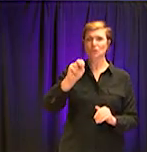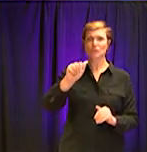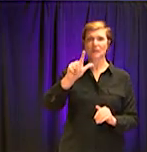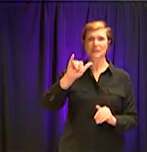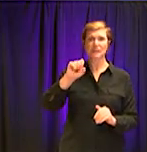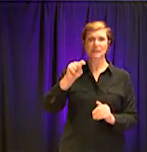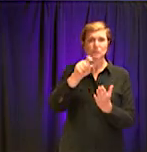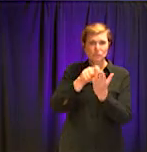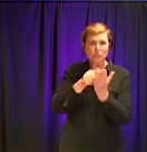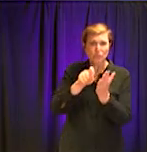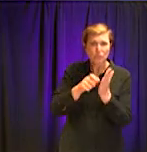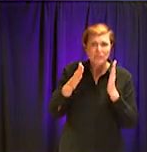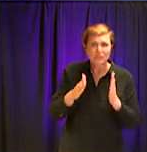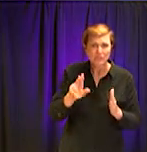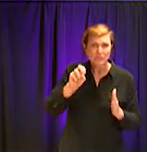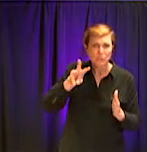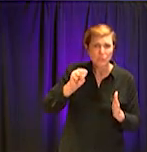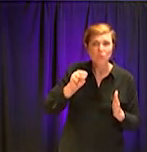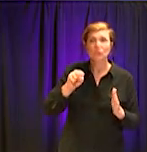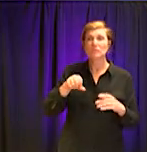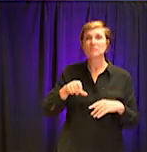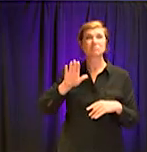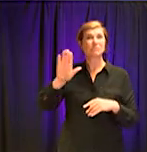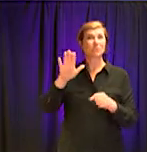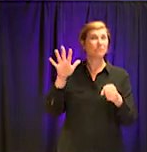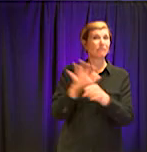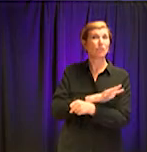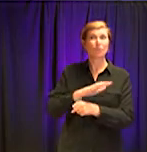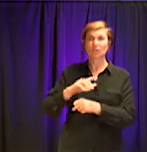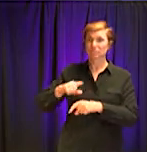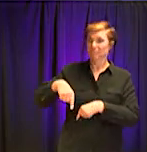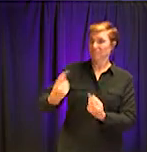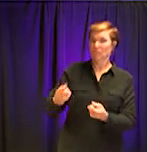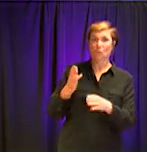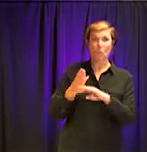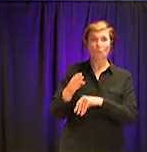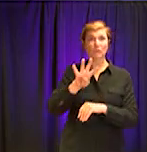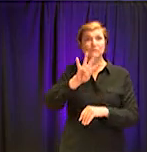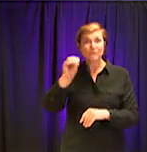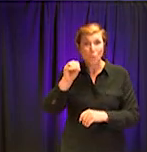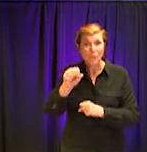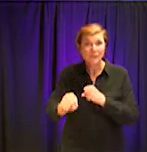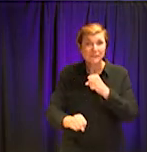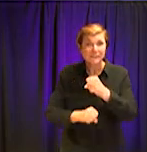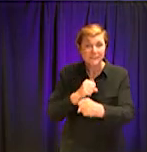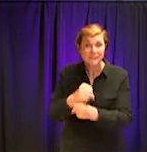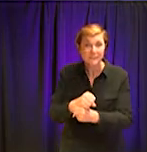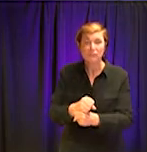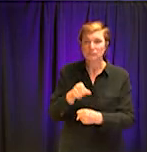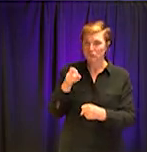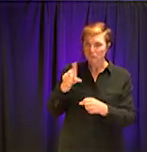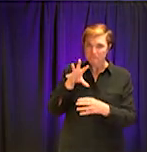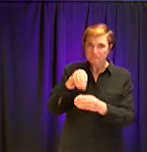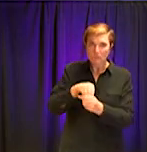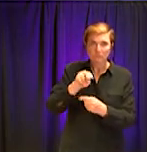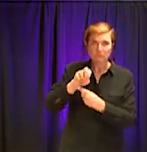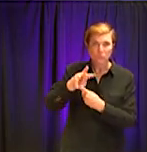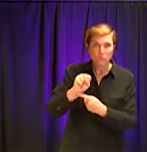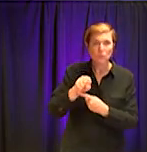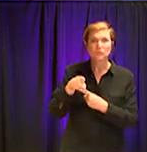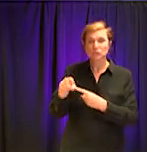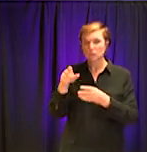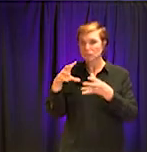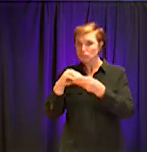has spent her entire career investing over 40 years, making sure that people are informed and educated.